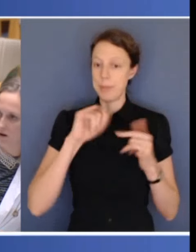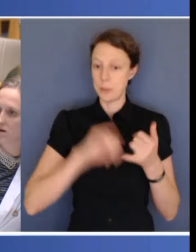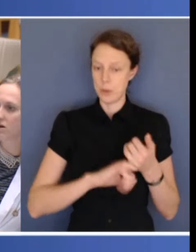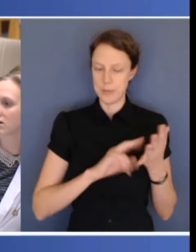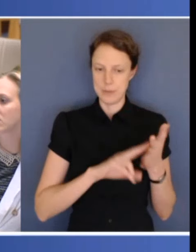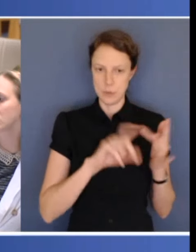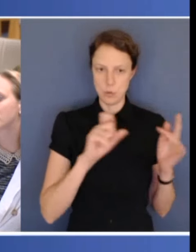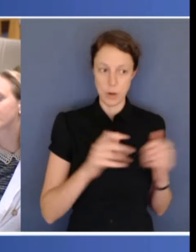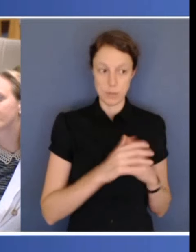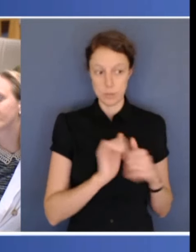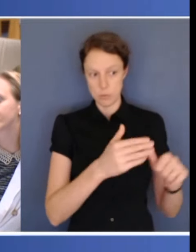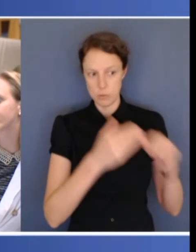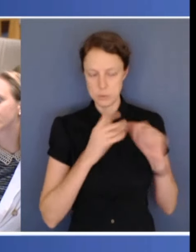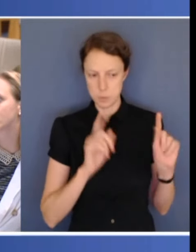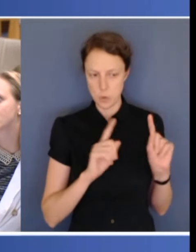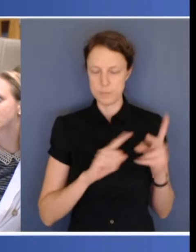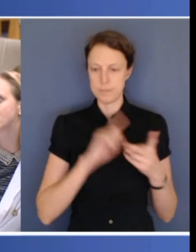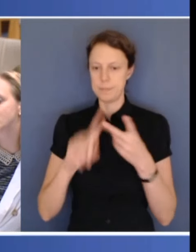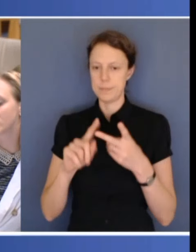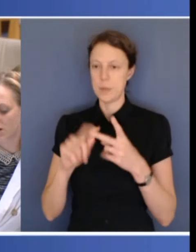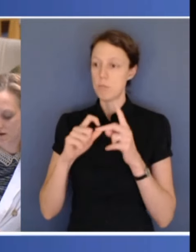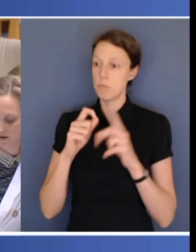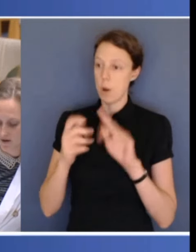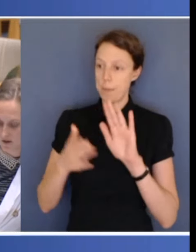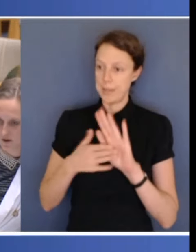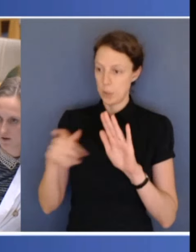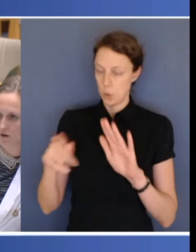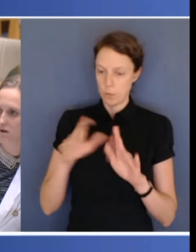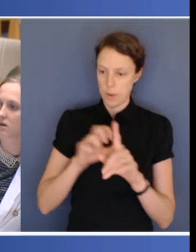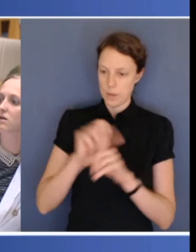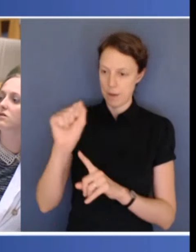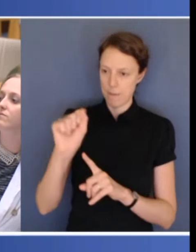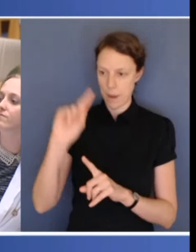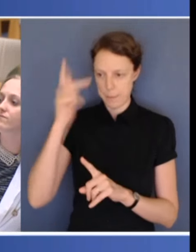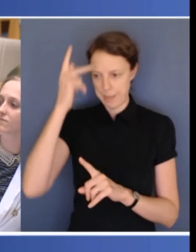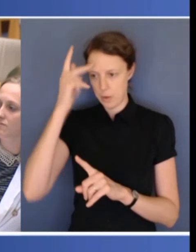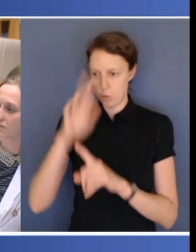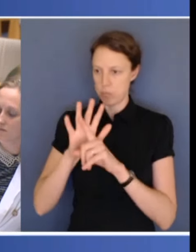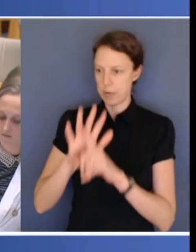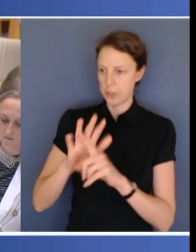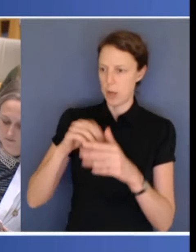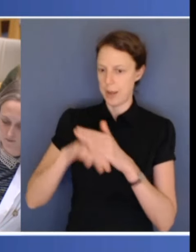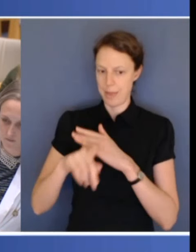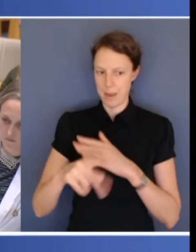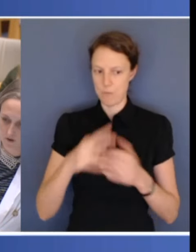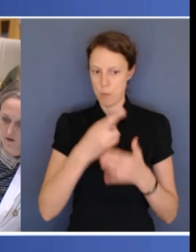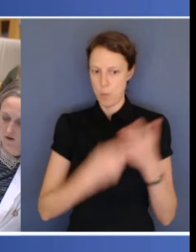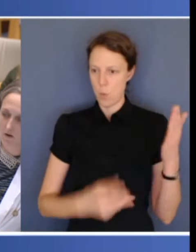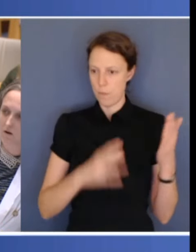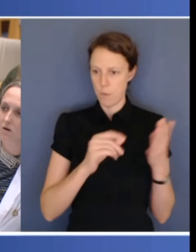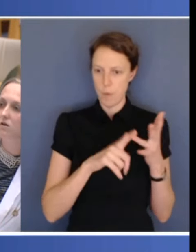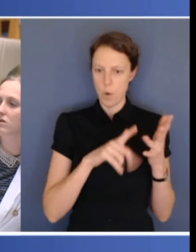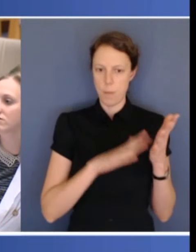given the political pressure that's been identified in that report by the Ombudsman will produce outcomes